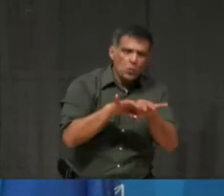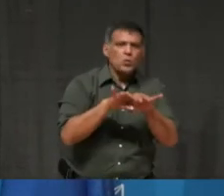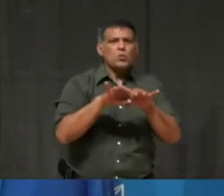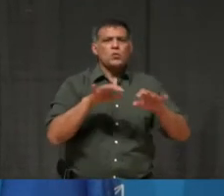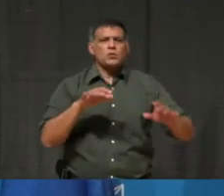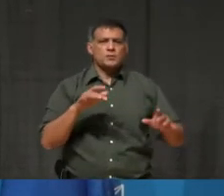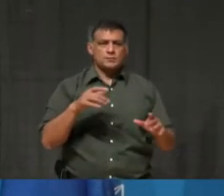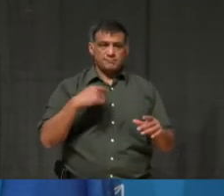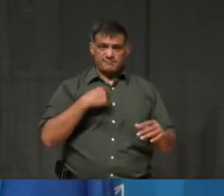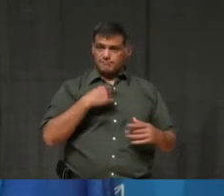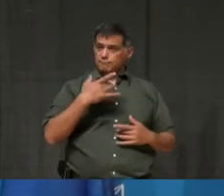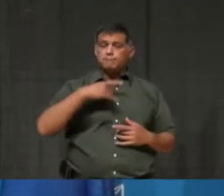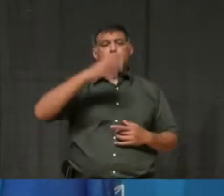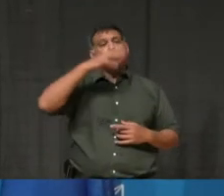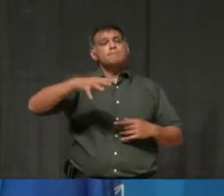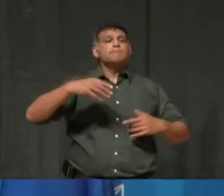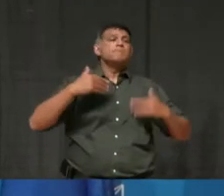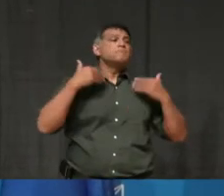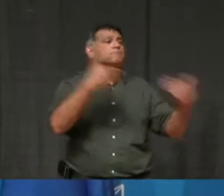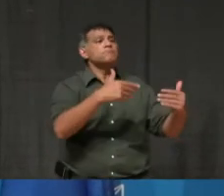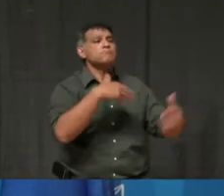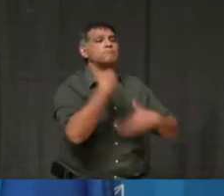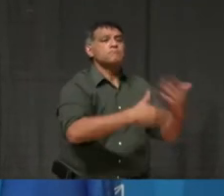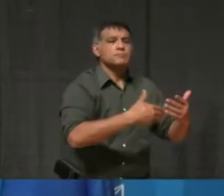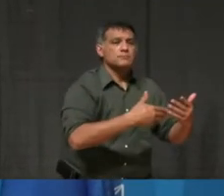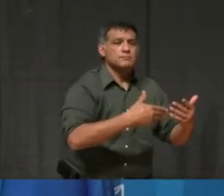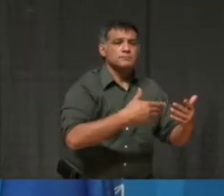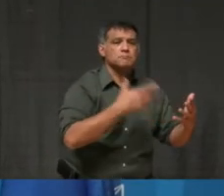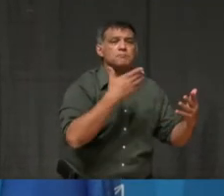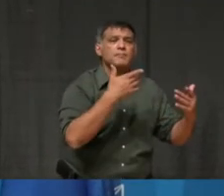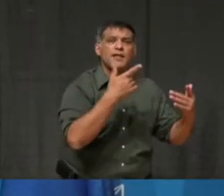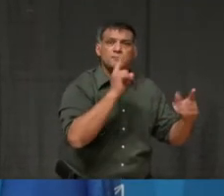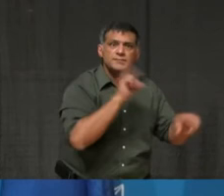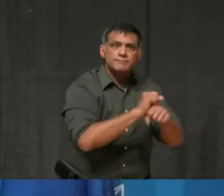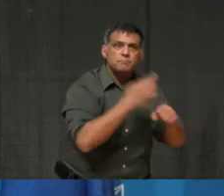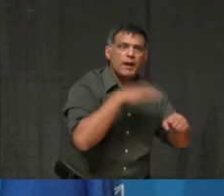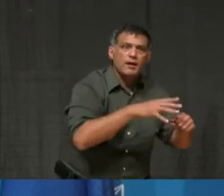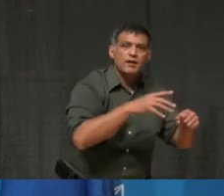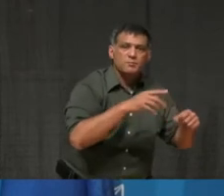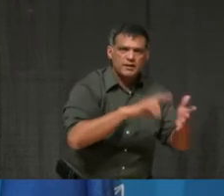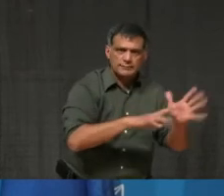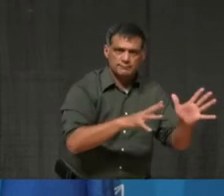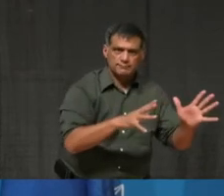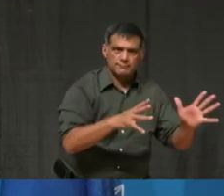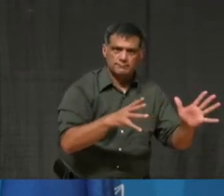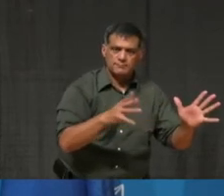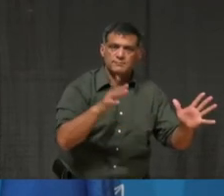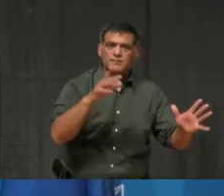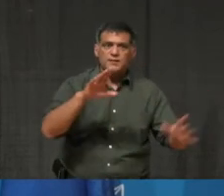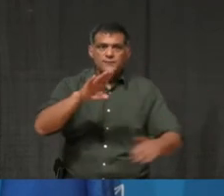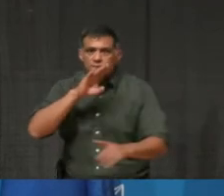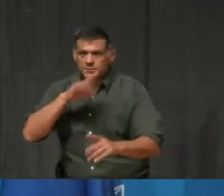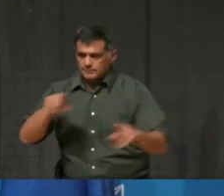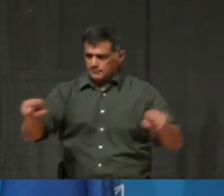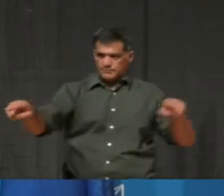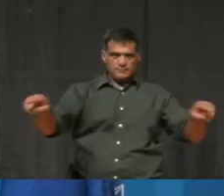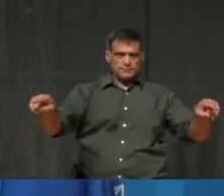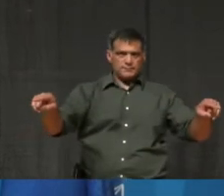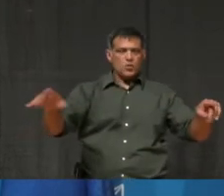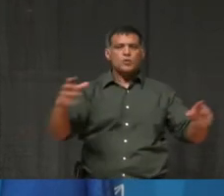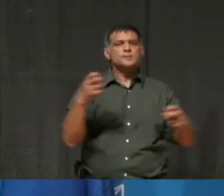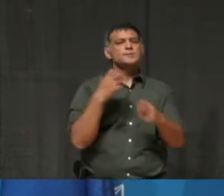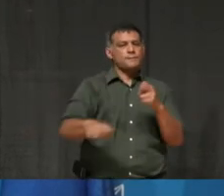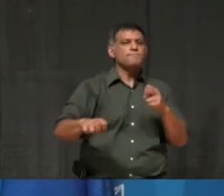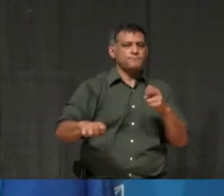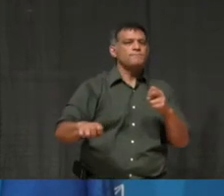sides. And, and the important thing is for those of us who are making, for those of us who are coming together, for those of us who are, uh, making the sacrifice to, uh, keep